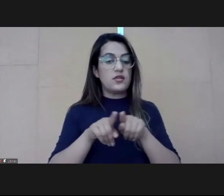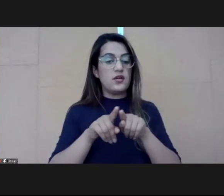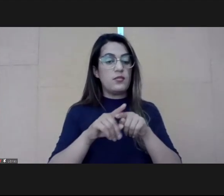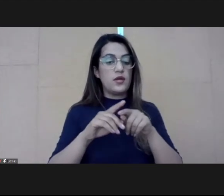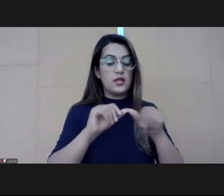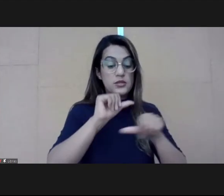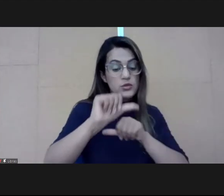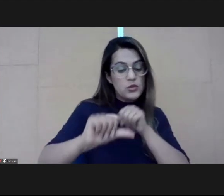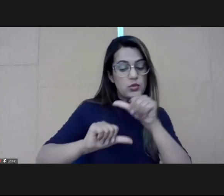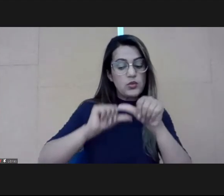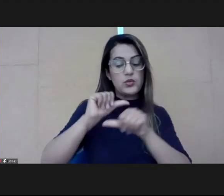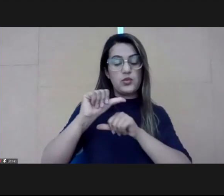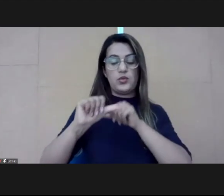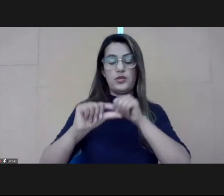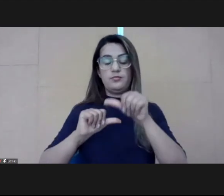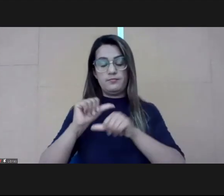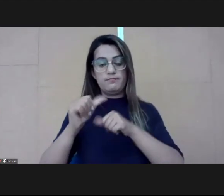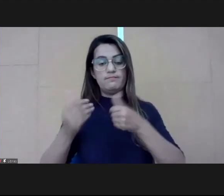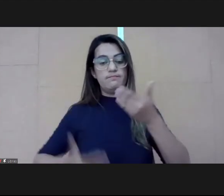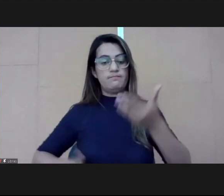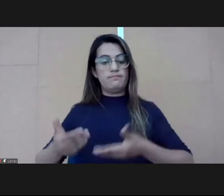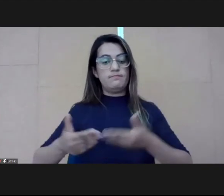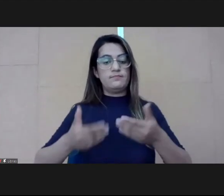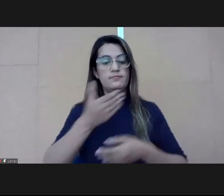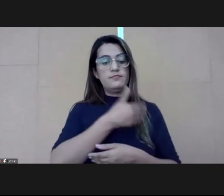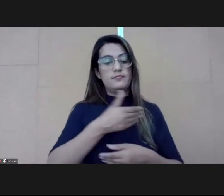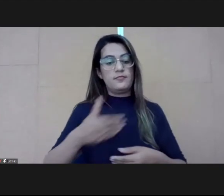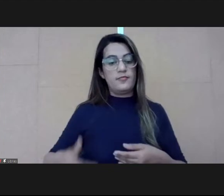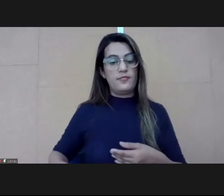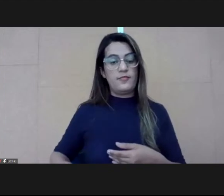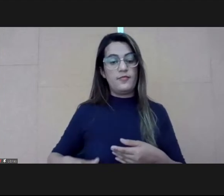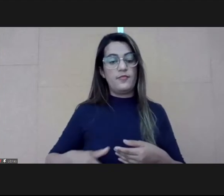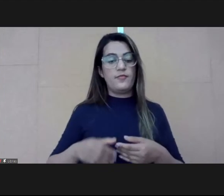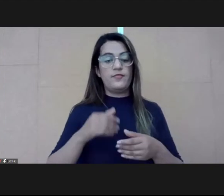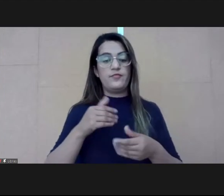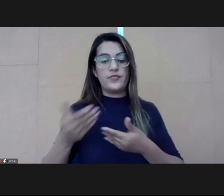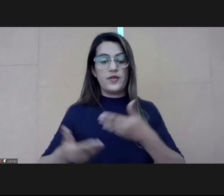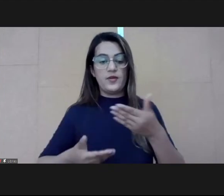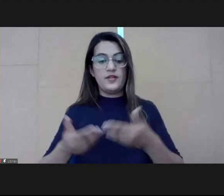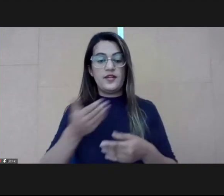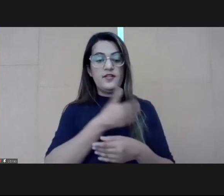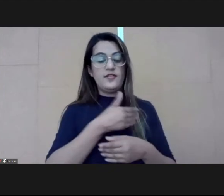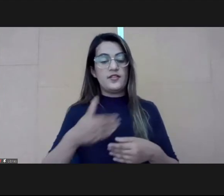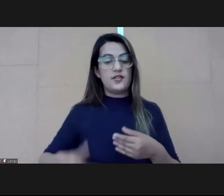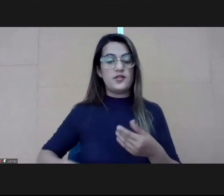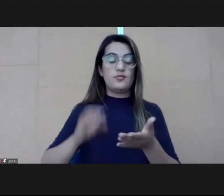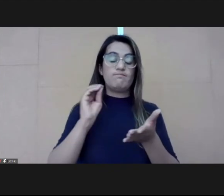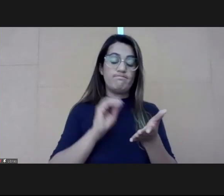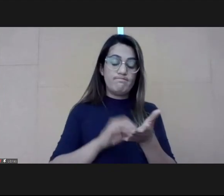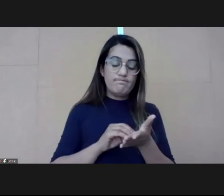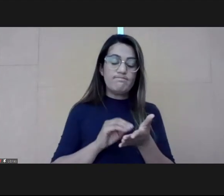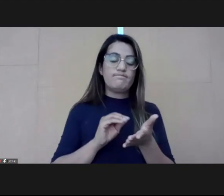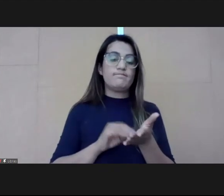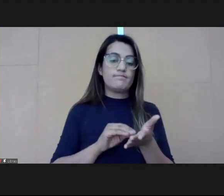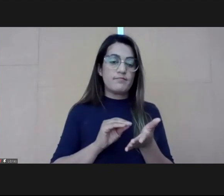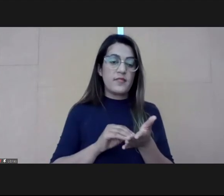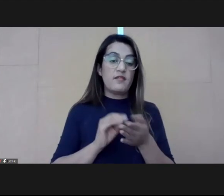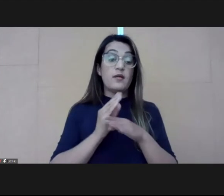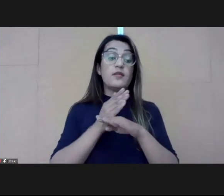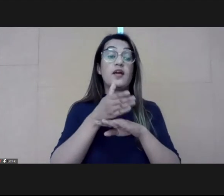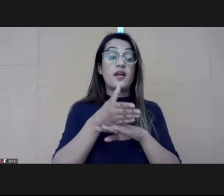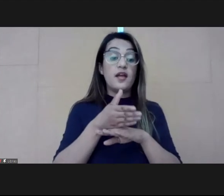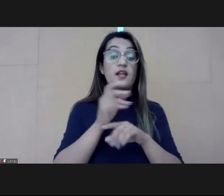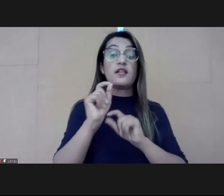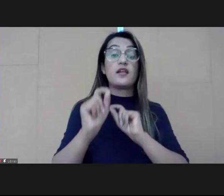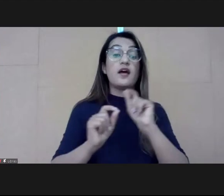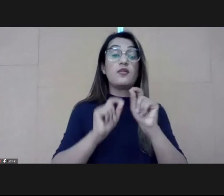typically the public service lags, the private sector, but citizens will have greater expectations that we will be